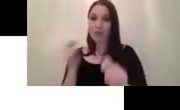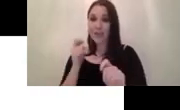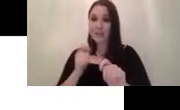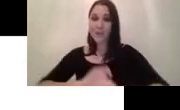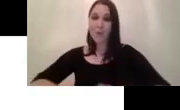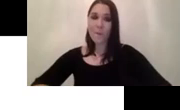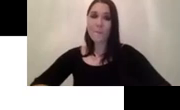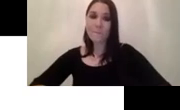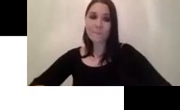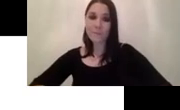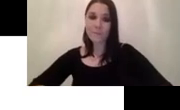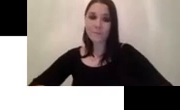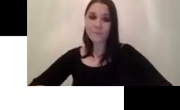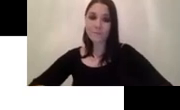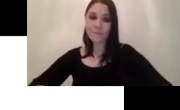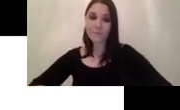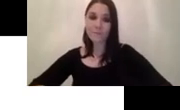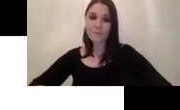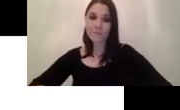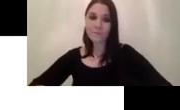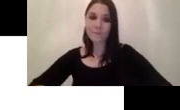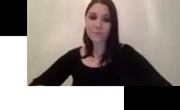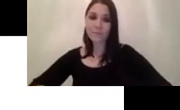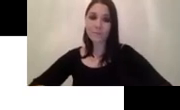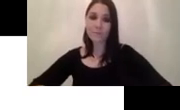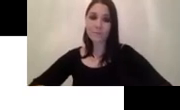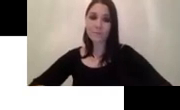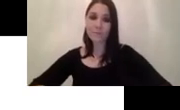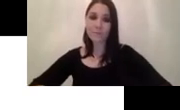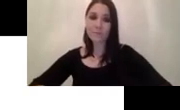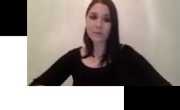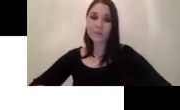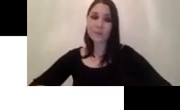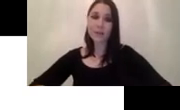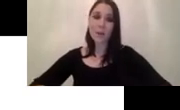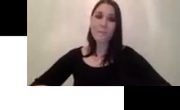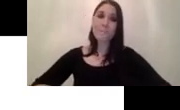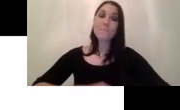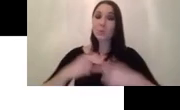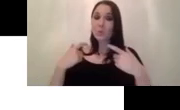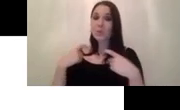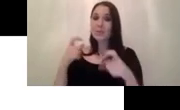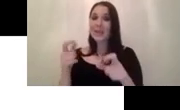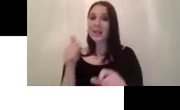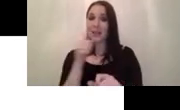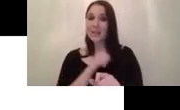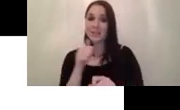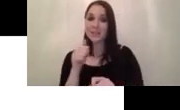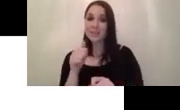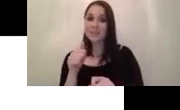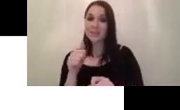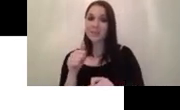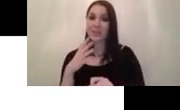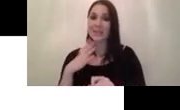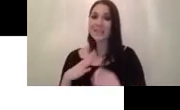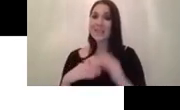um basically people apply you don't need convolution well you still need convolutions um layers